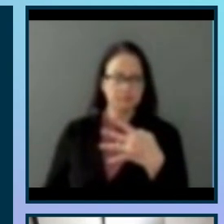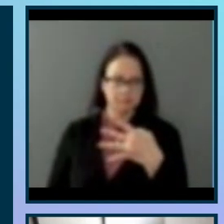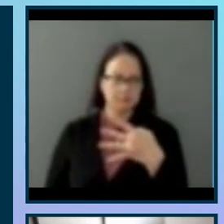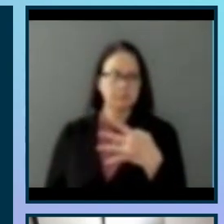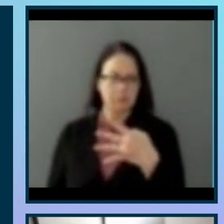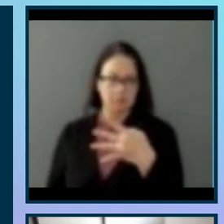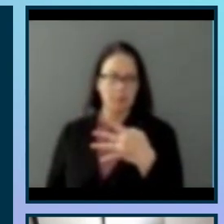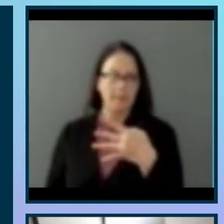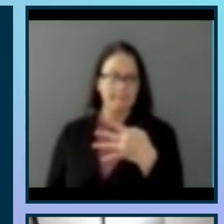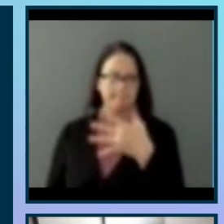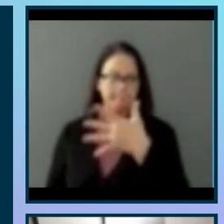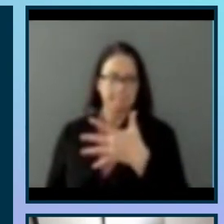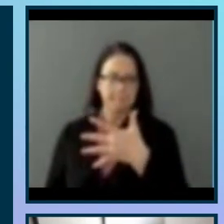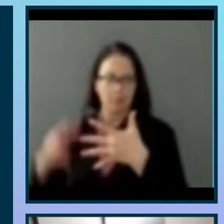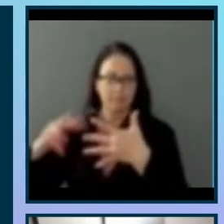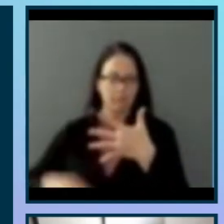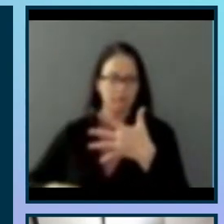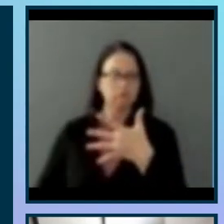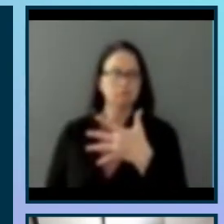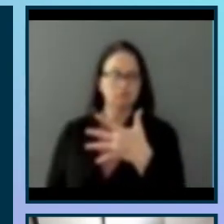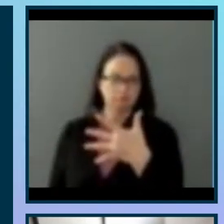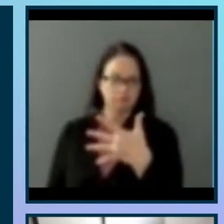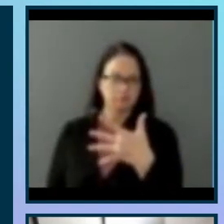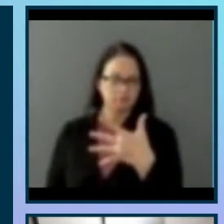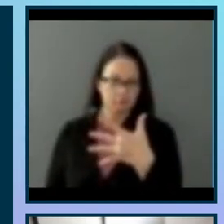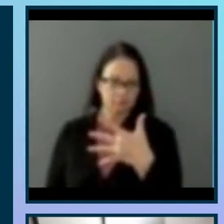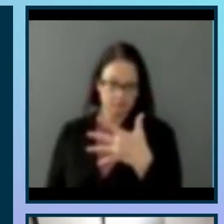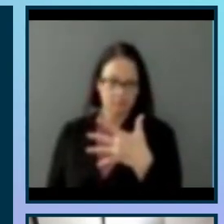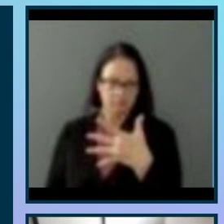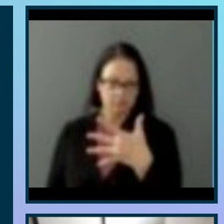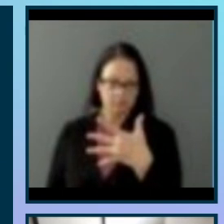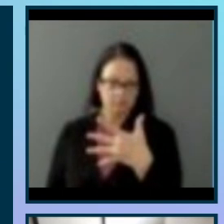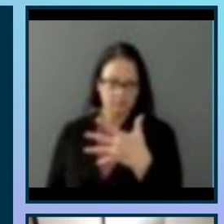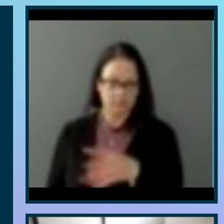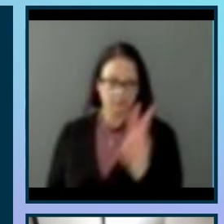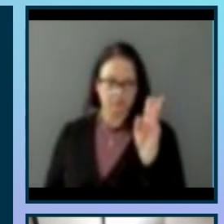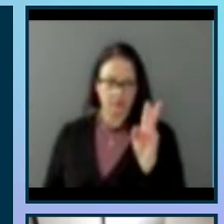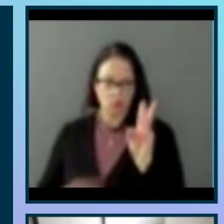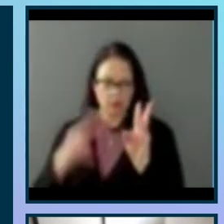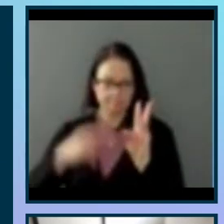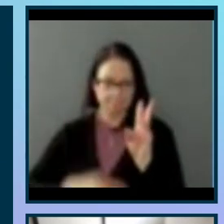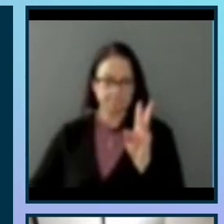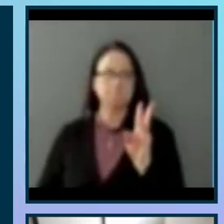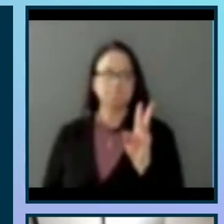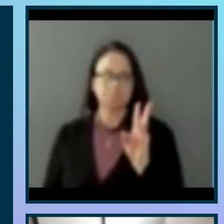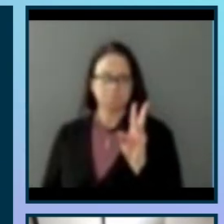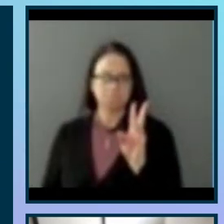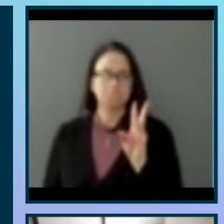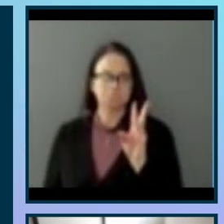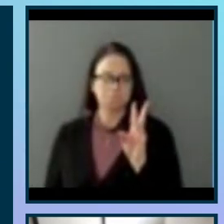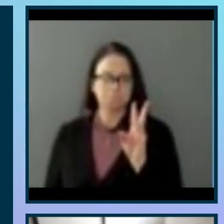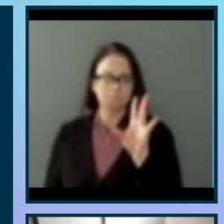Offers alternatives for auditory information. Offers alternatives for visual information,